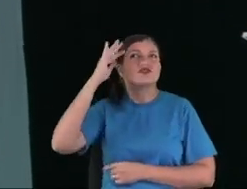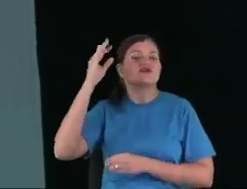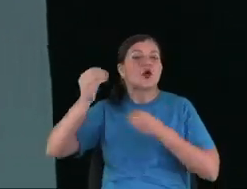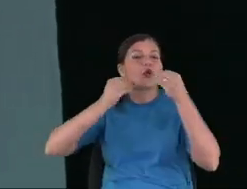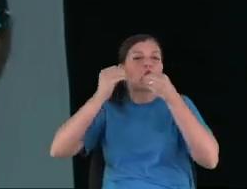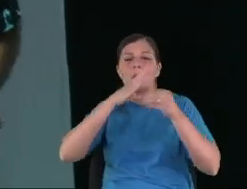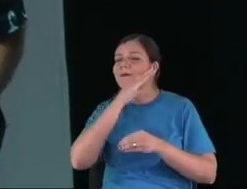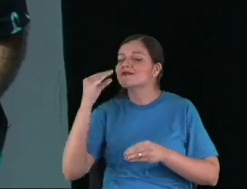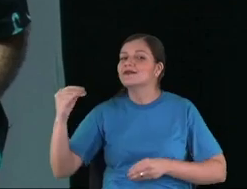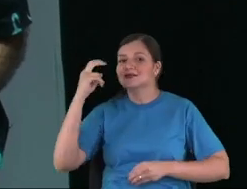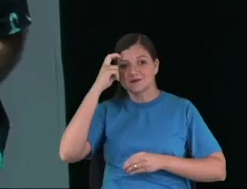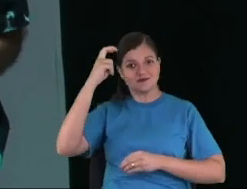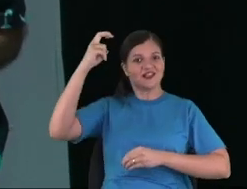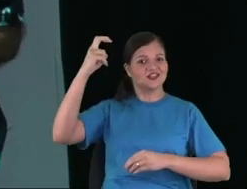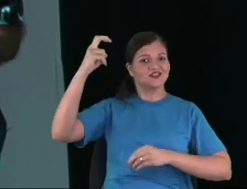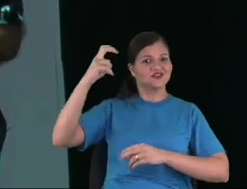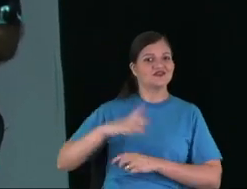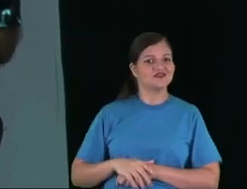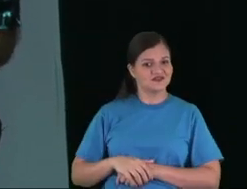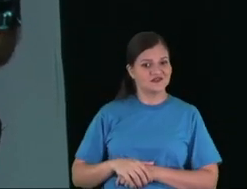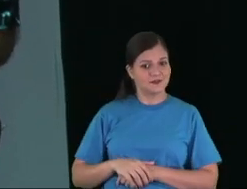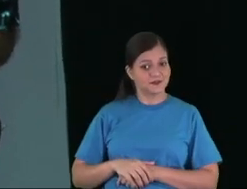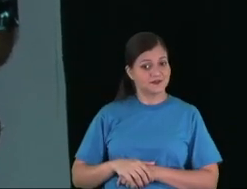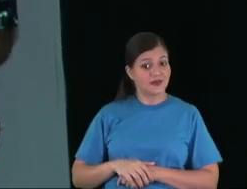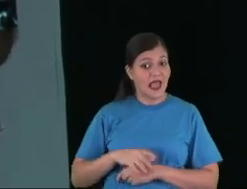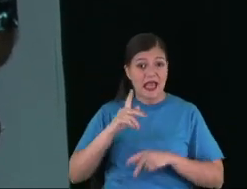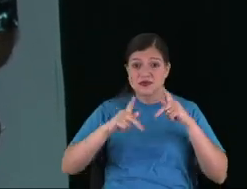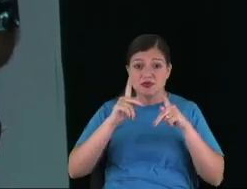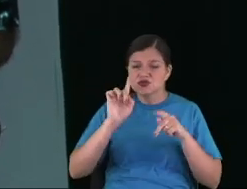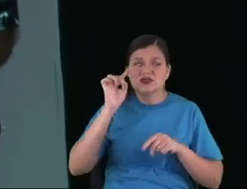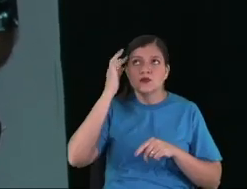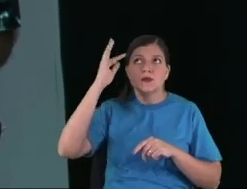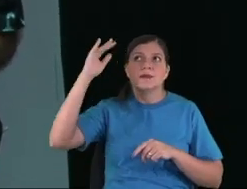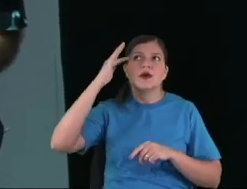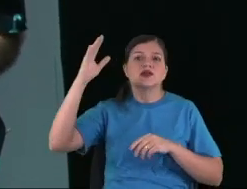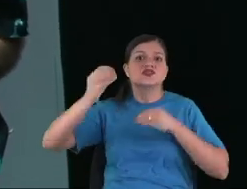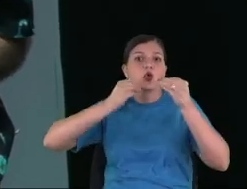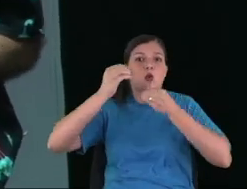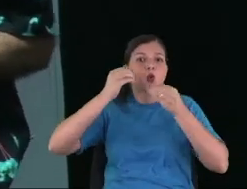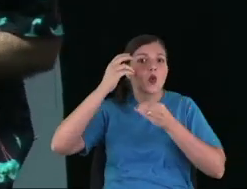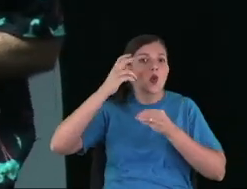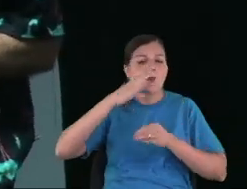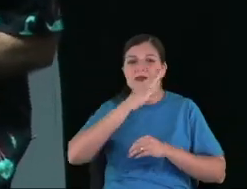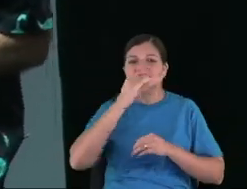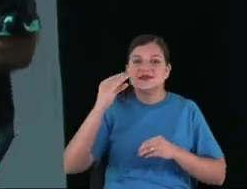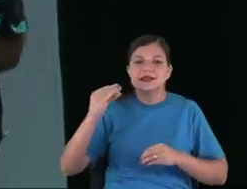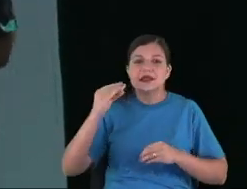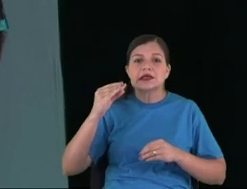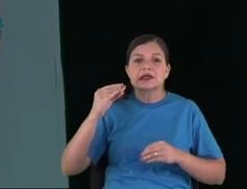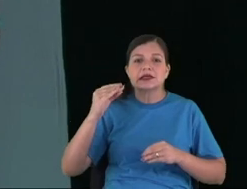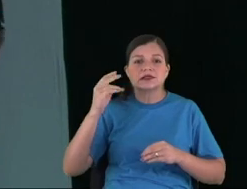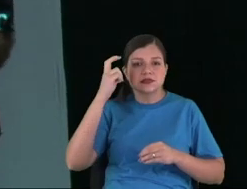have idea how the kids are smart. You don't have the understanding,